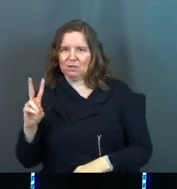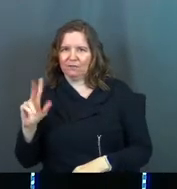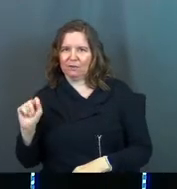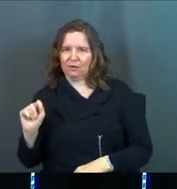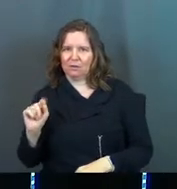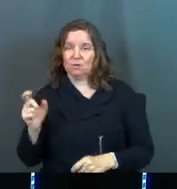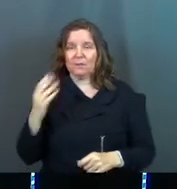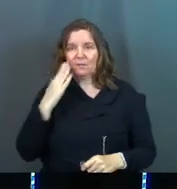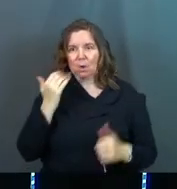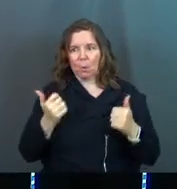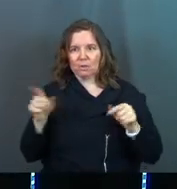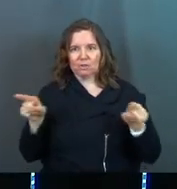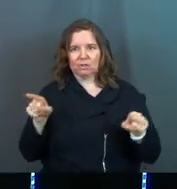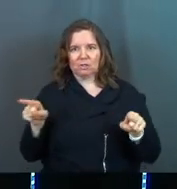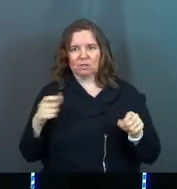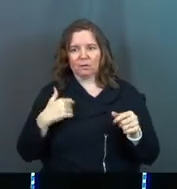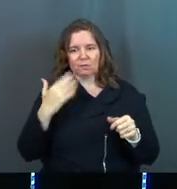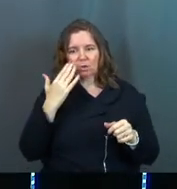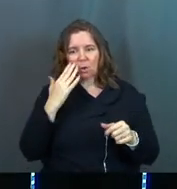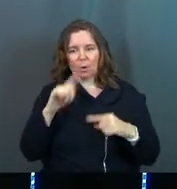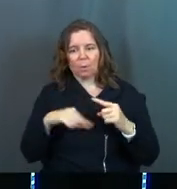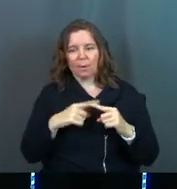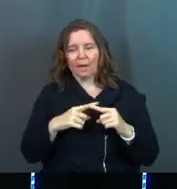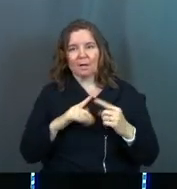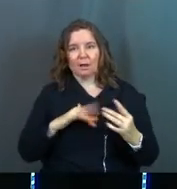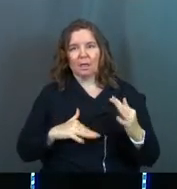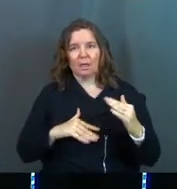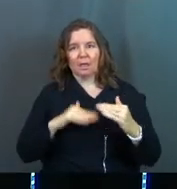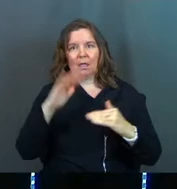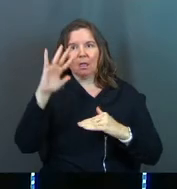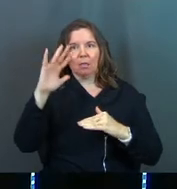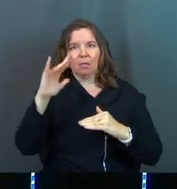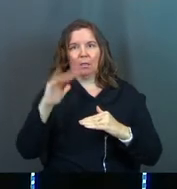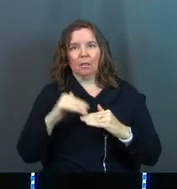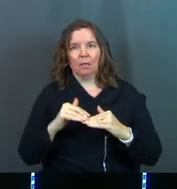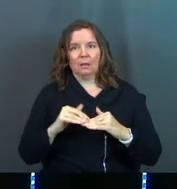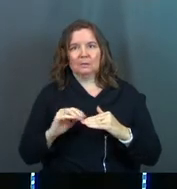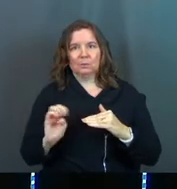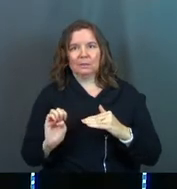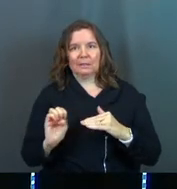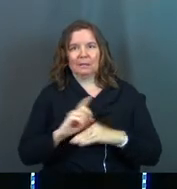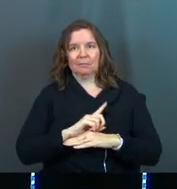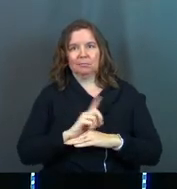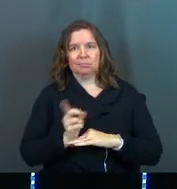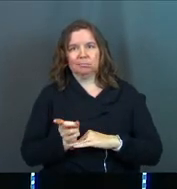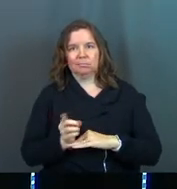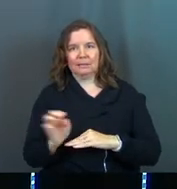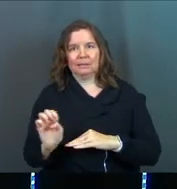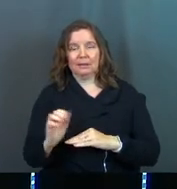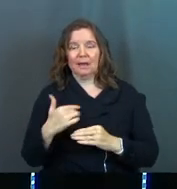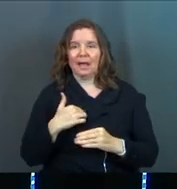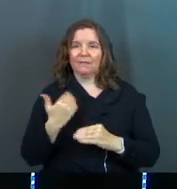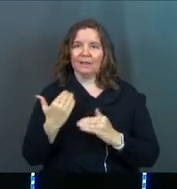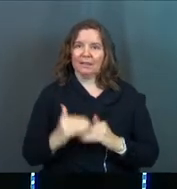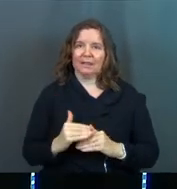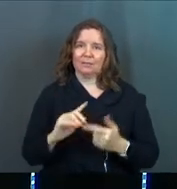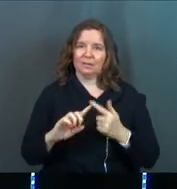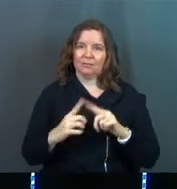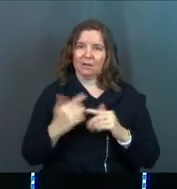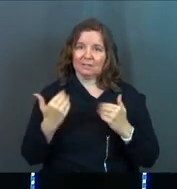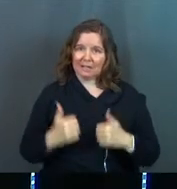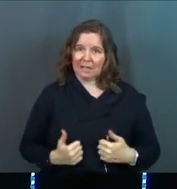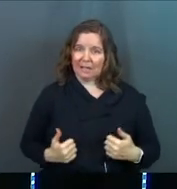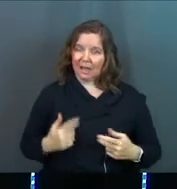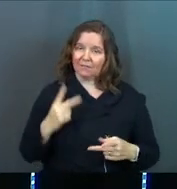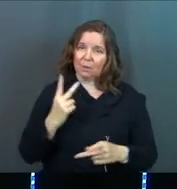You've got to know what your tank is and you've got to know when you're reaching E. Have a finite friendship life because it will